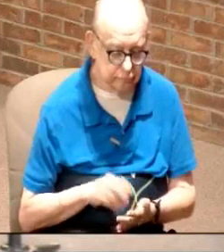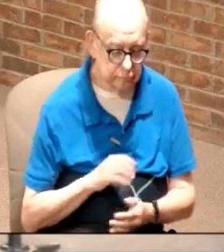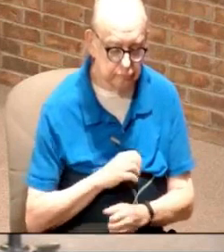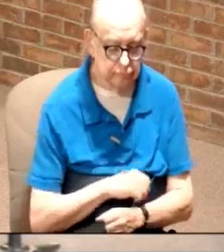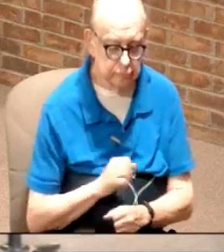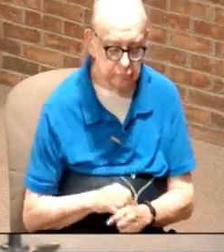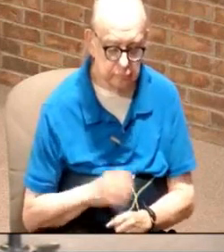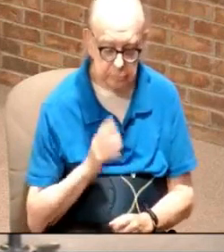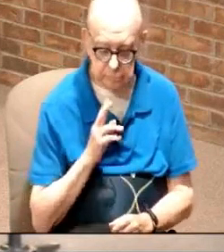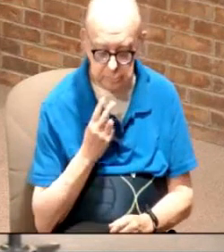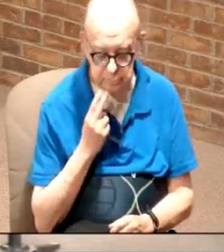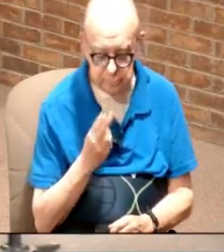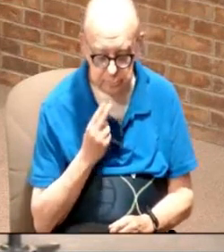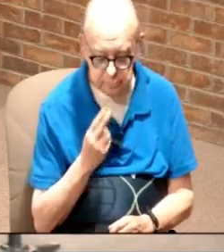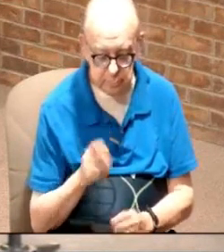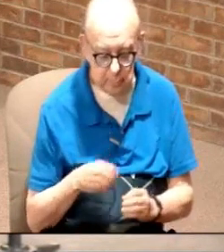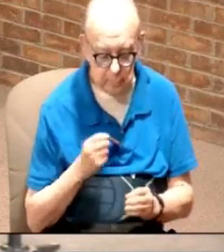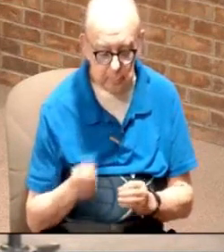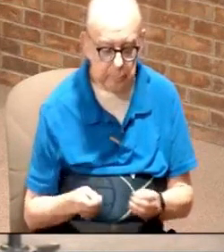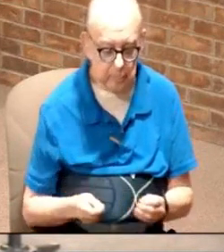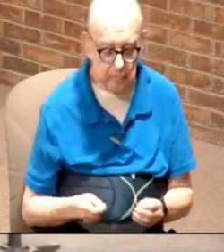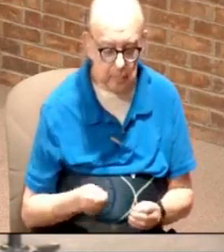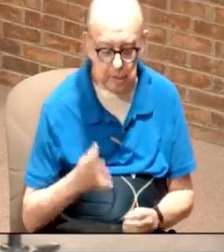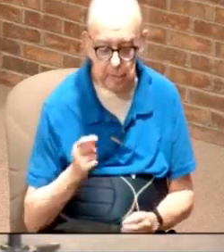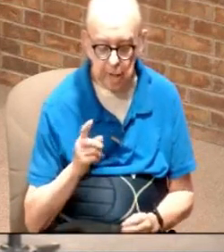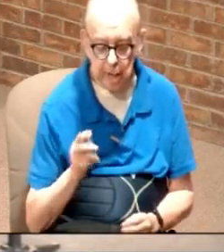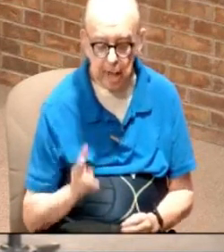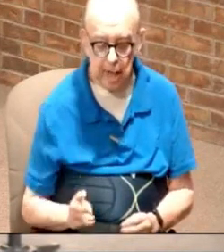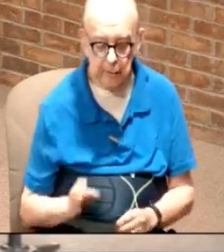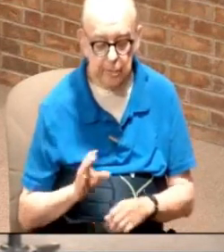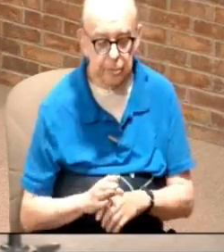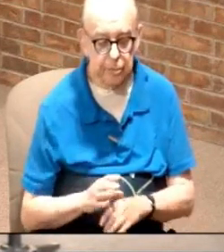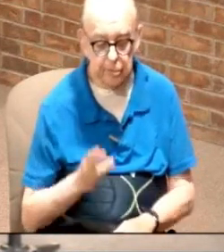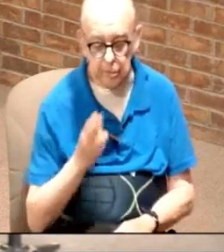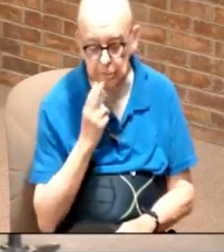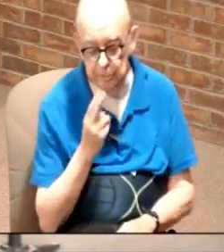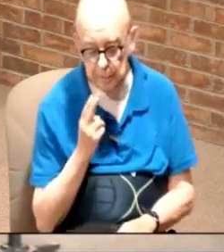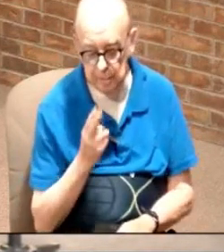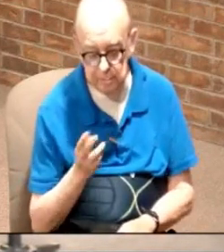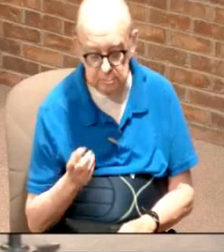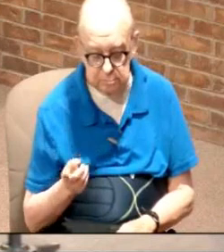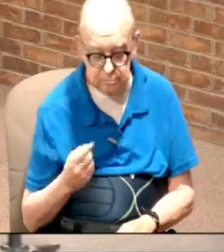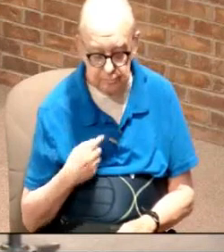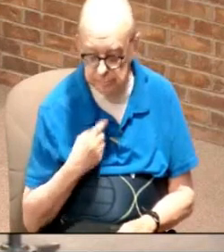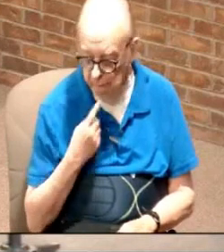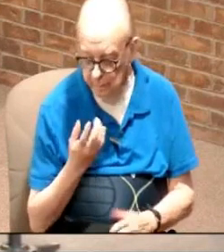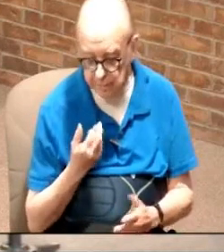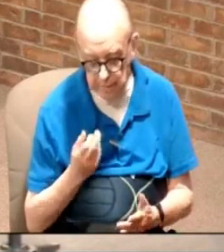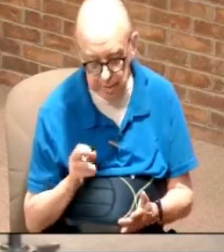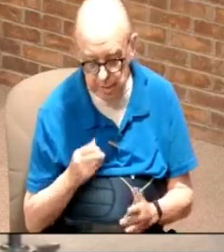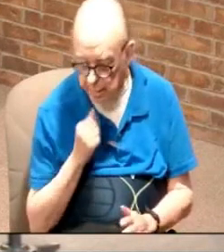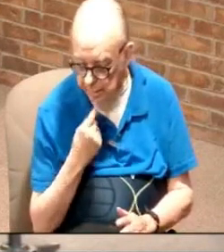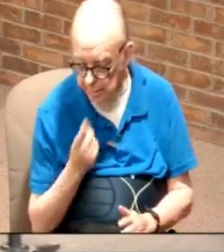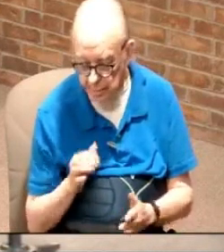about smoking. Why? Because half the congregation smoked. Okay? So they're not going to tell you that.